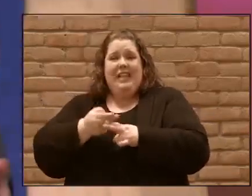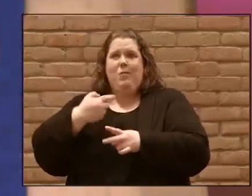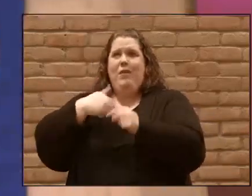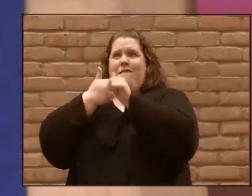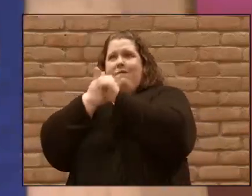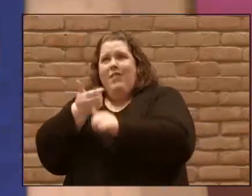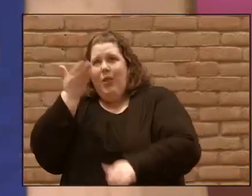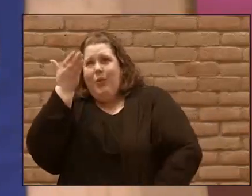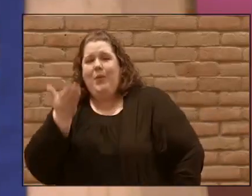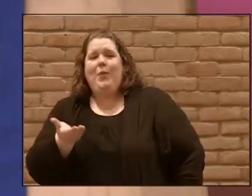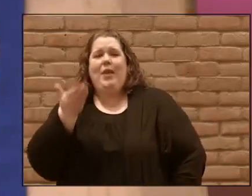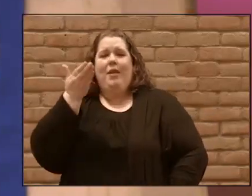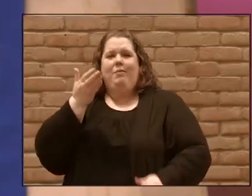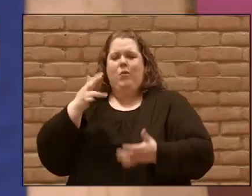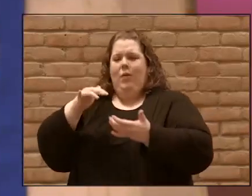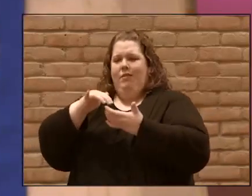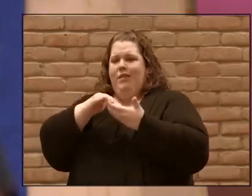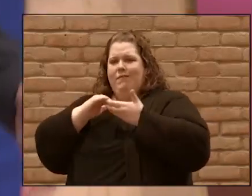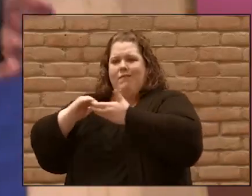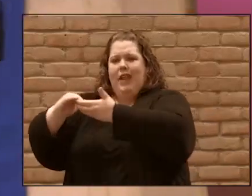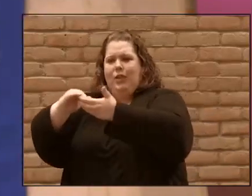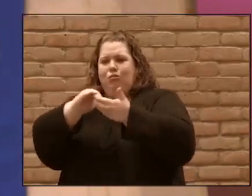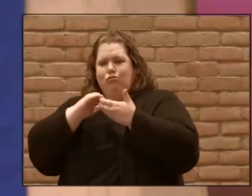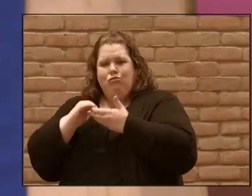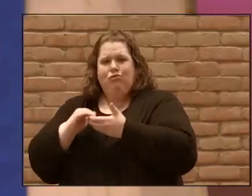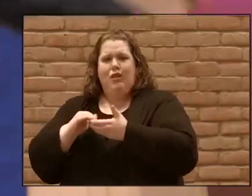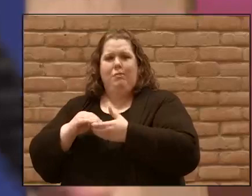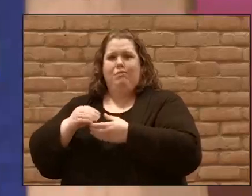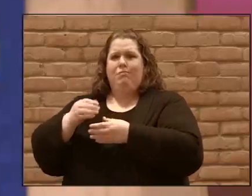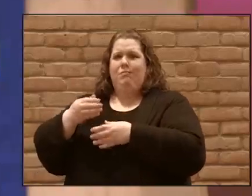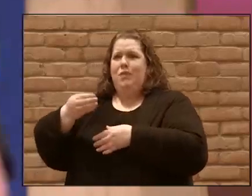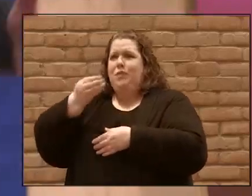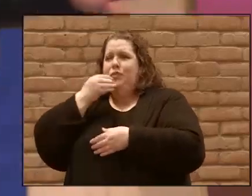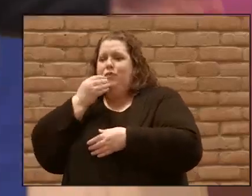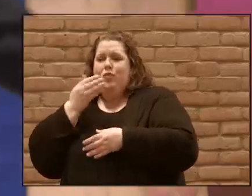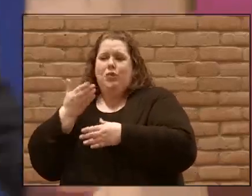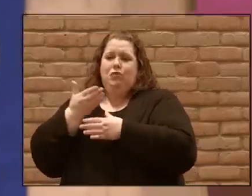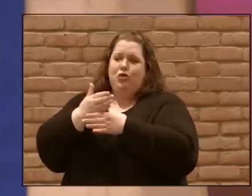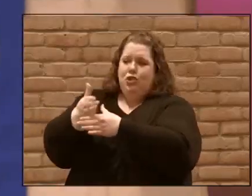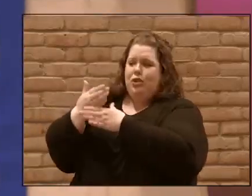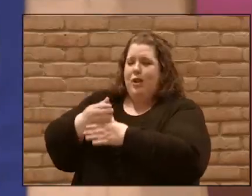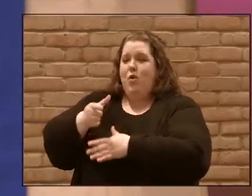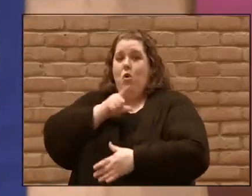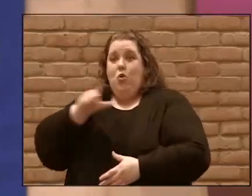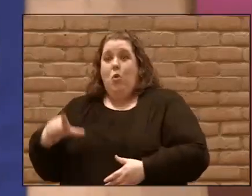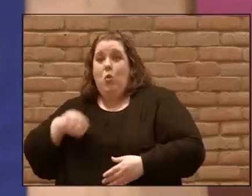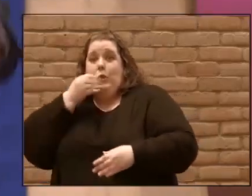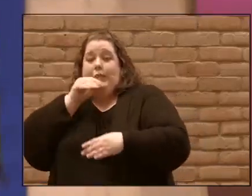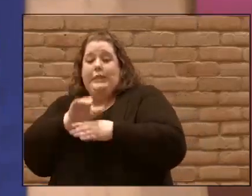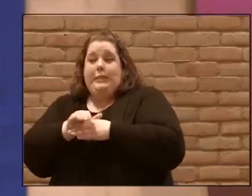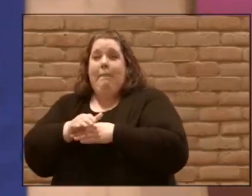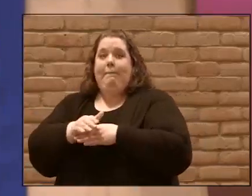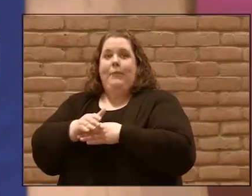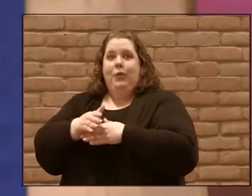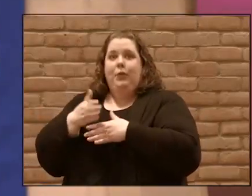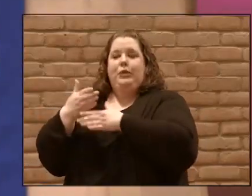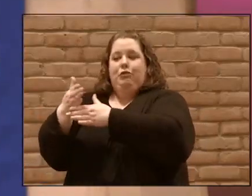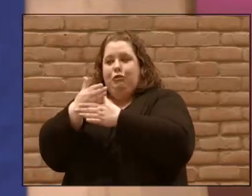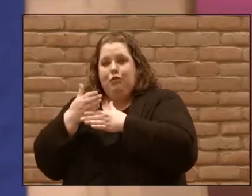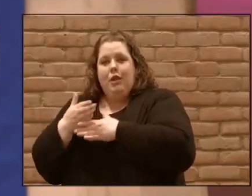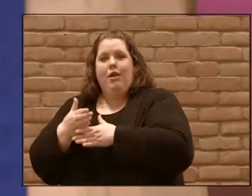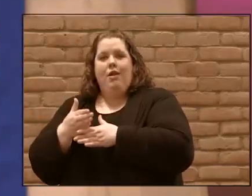fellowship with one another. We share meals together, the Lord's Supper. We worship together. We're a family.